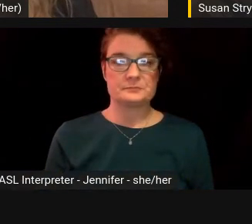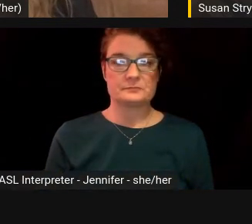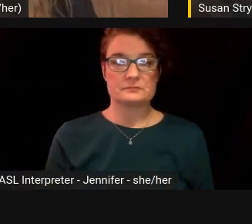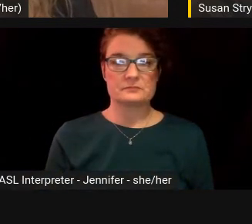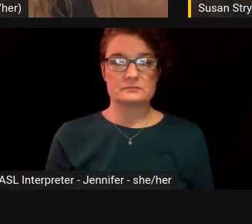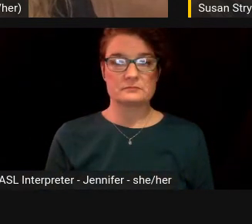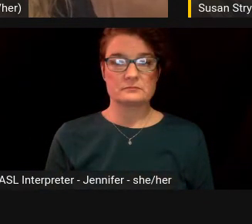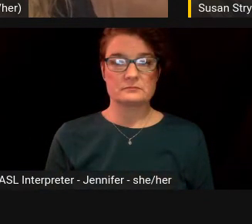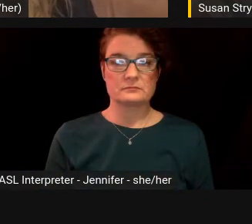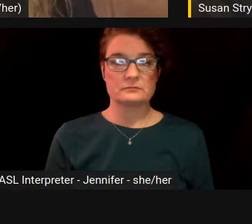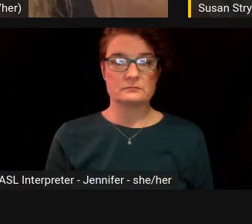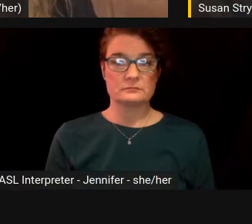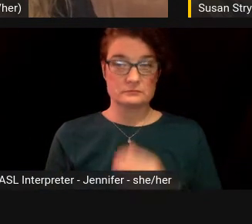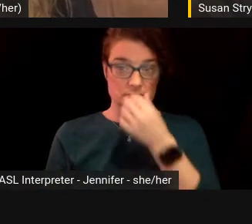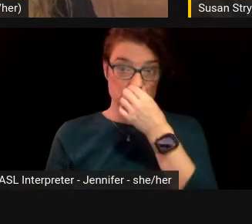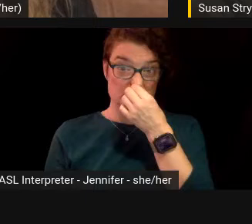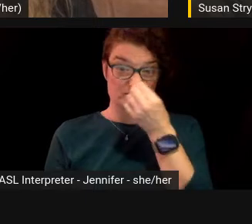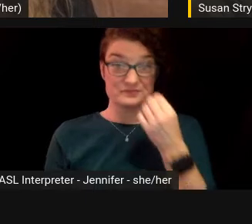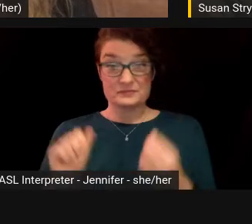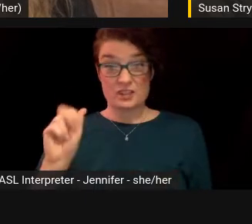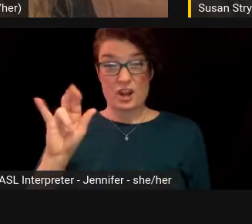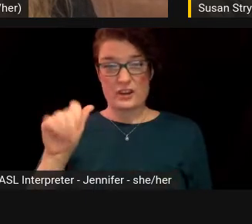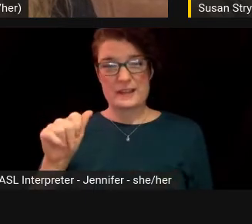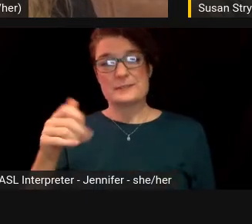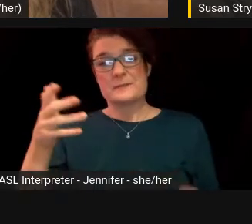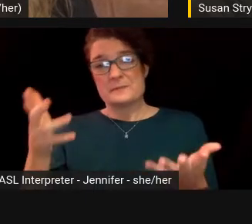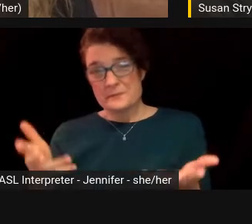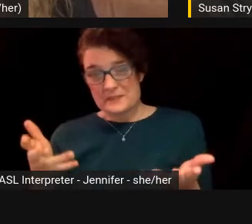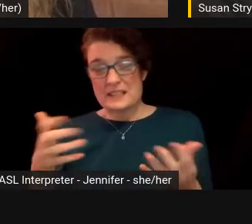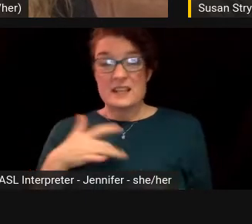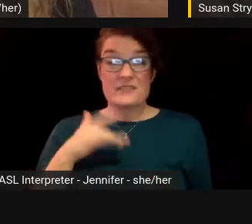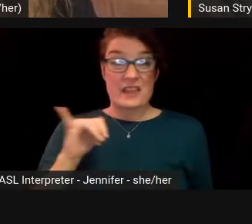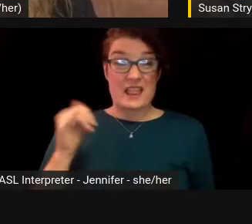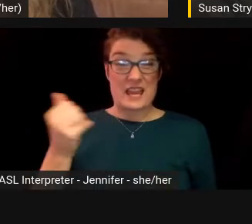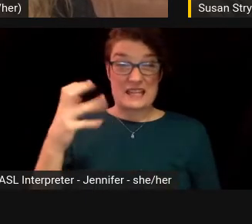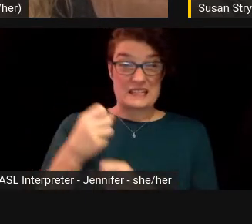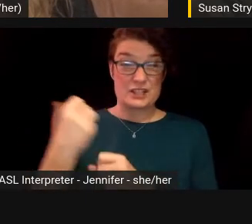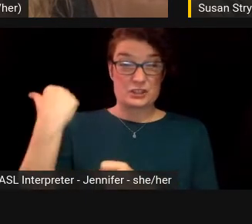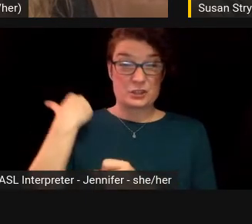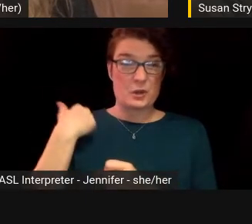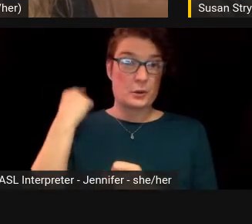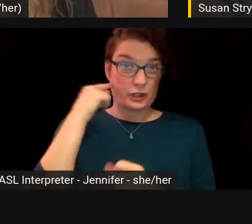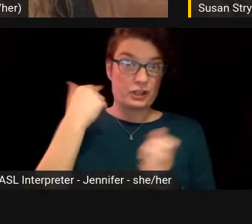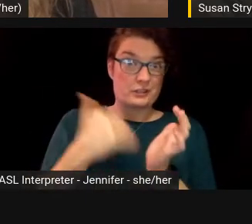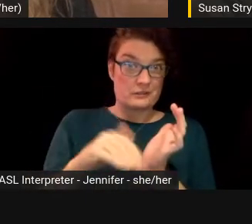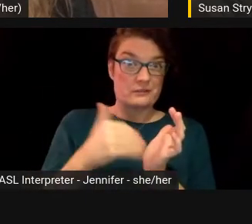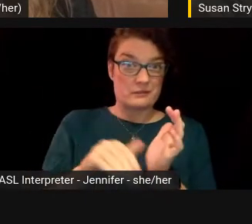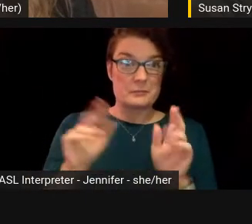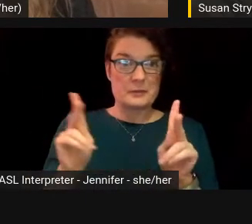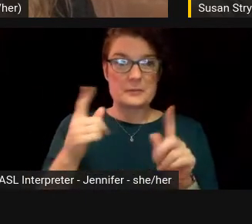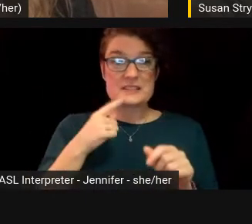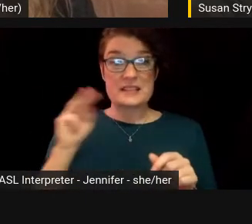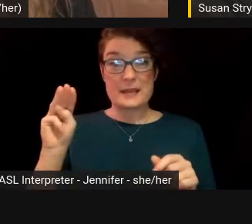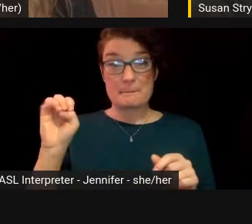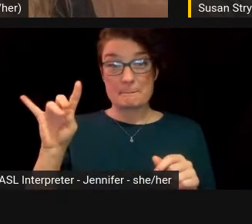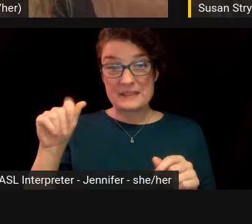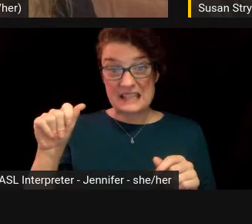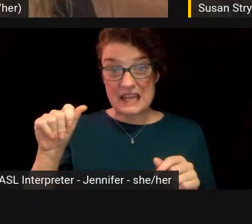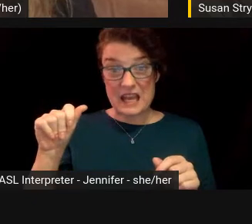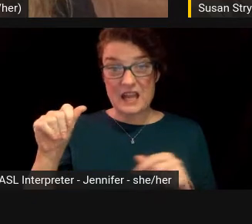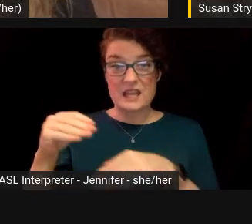Um, well, I feel like years ago, I always heard this statement that like media informs